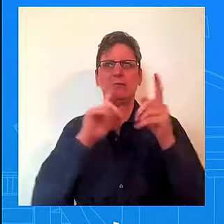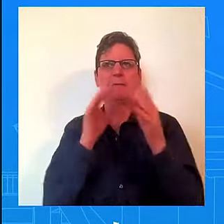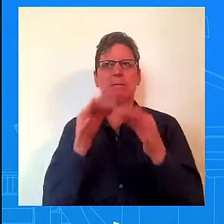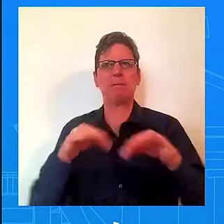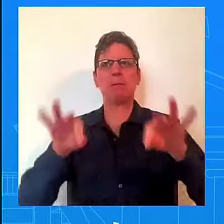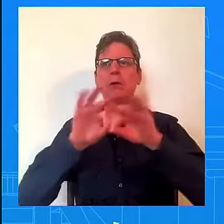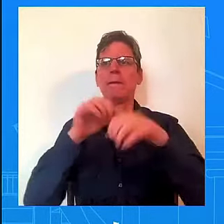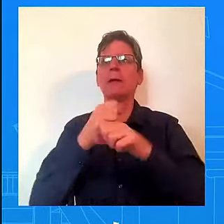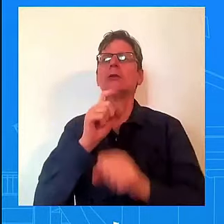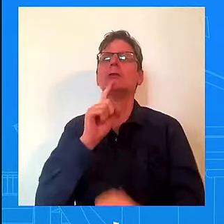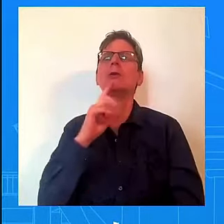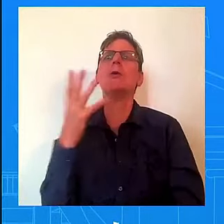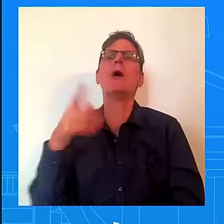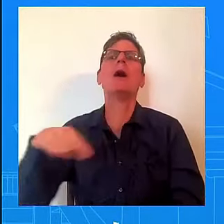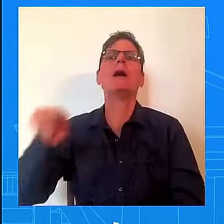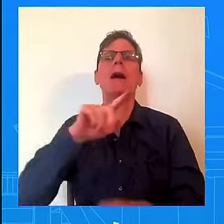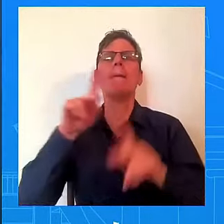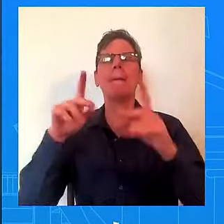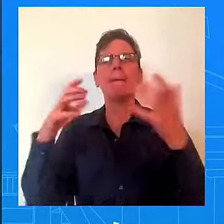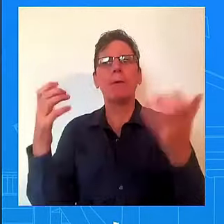See you tomorrow. you See